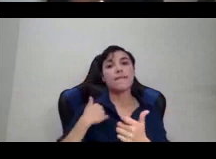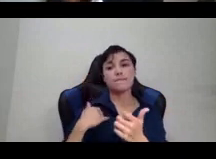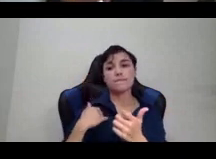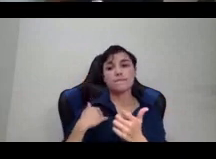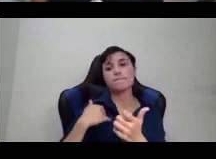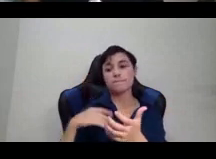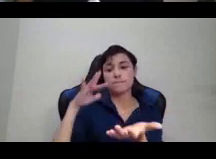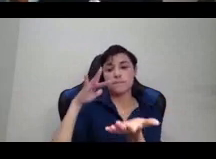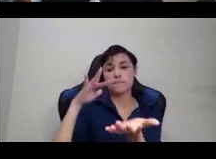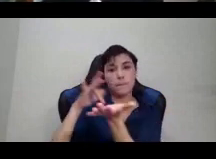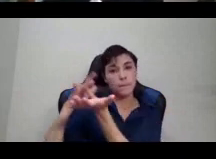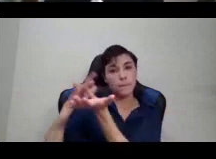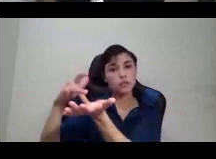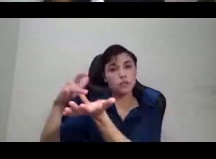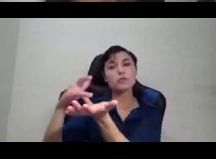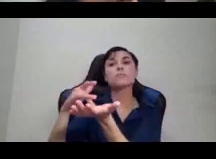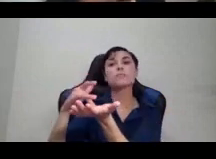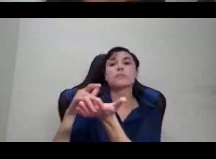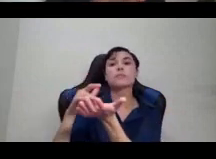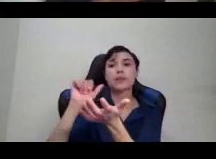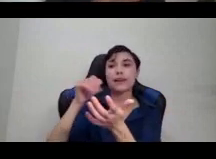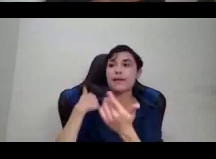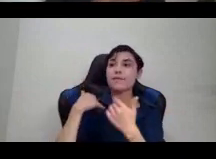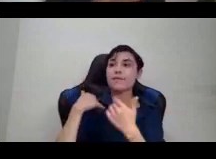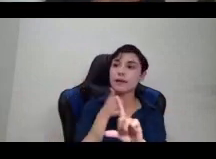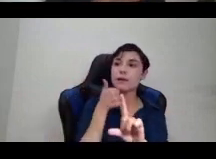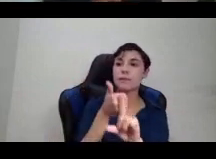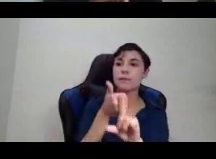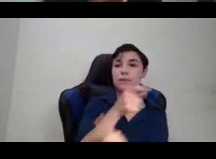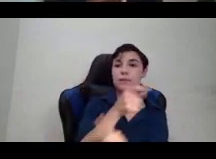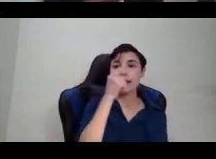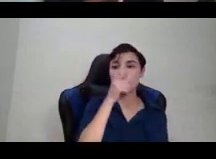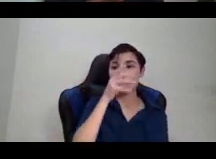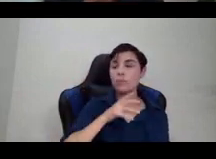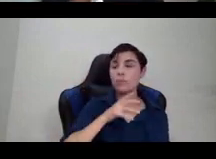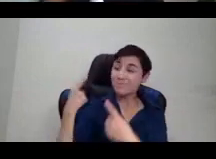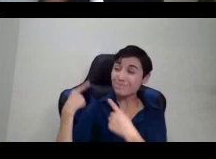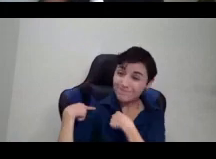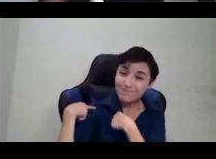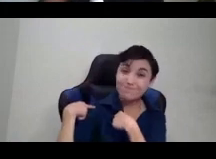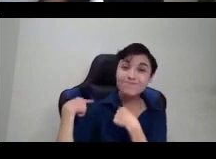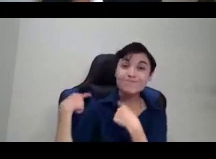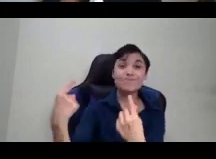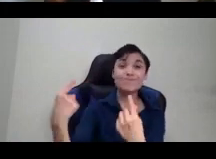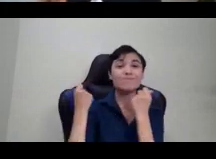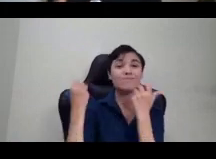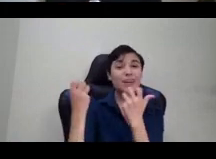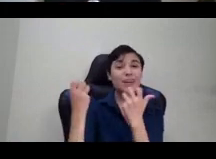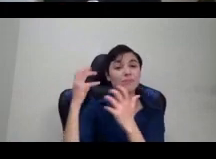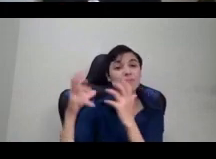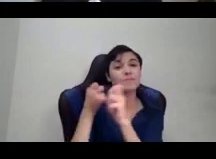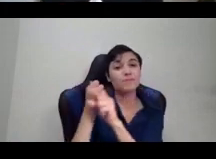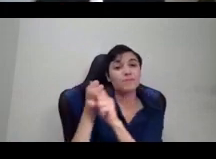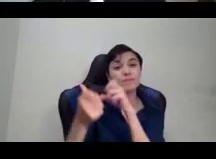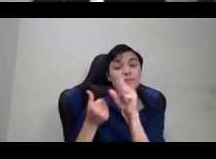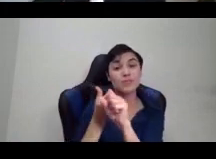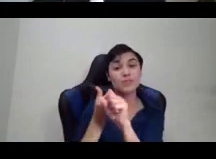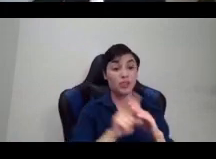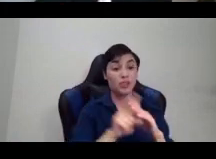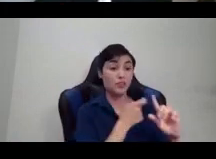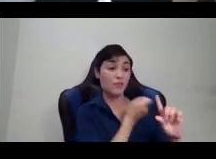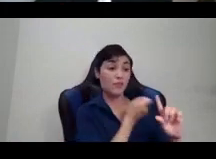black women across centuries, since the beginning of the transatlantic slave trade.